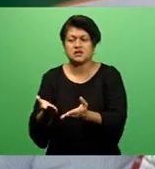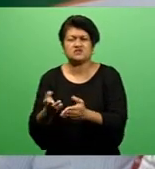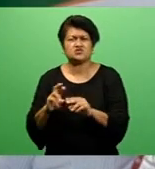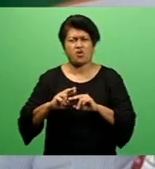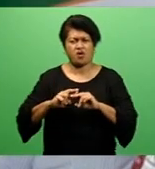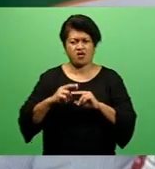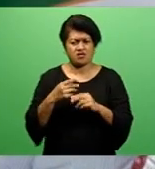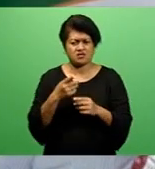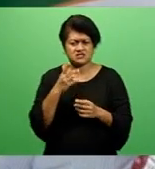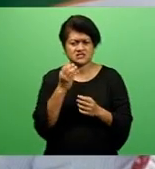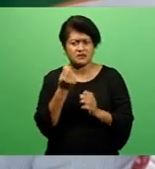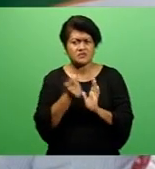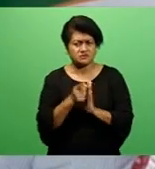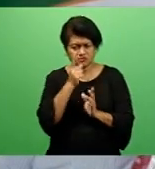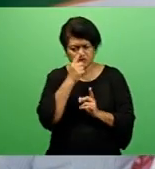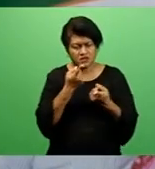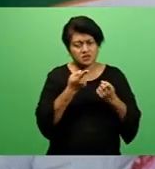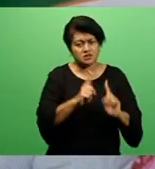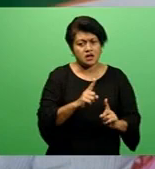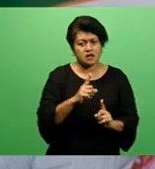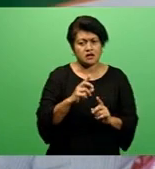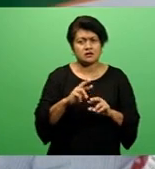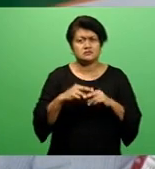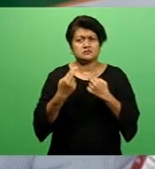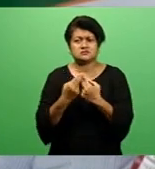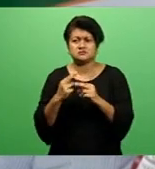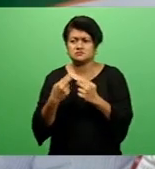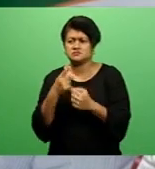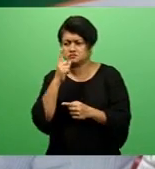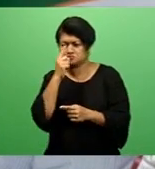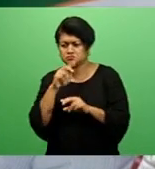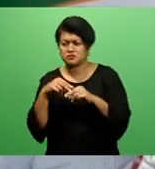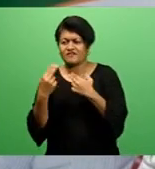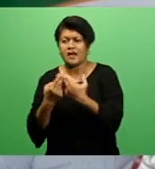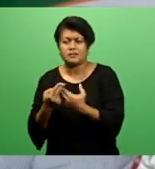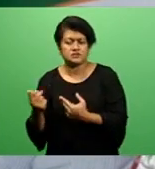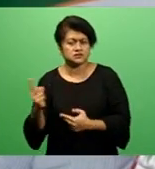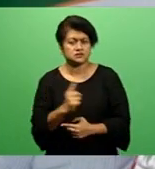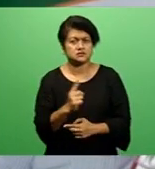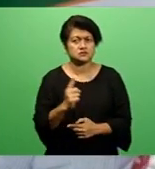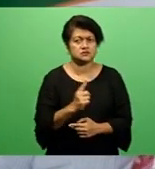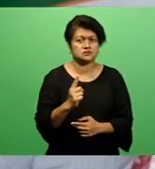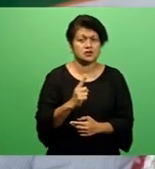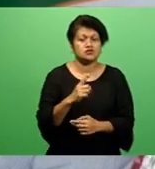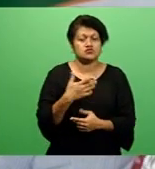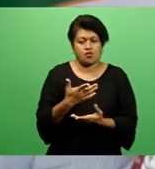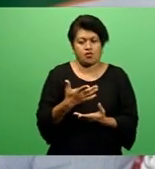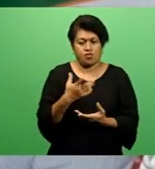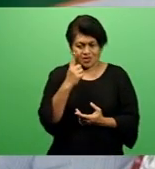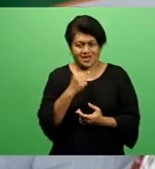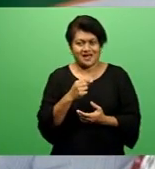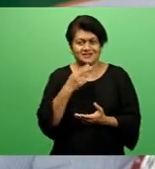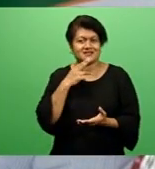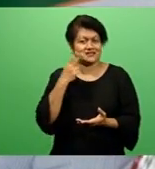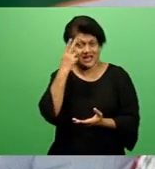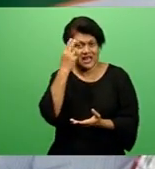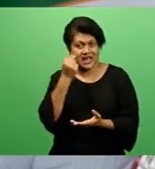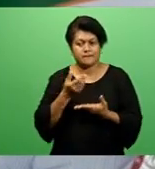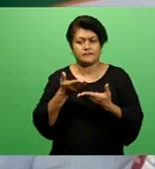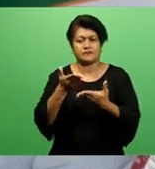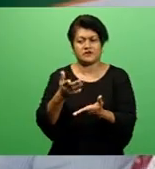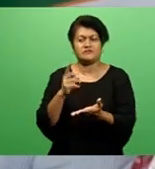come to the refugee public trustee and will pay out the expenses according to the wishes of